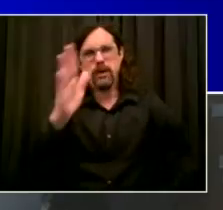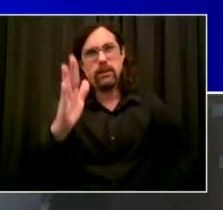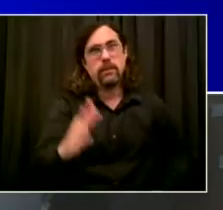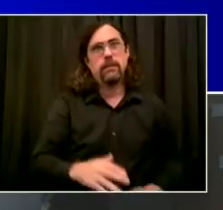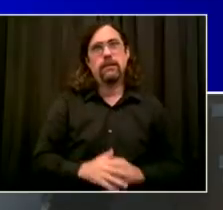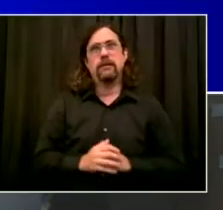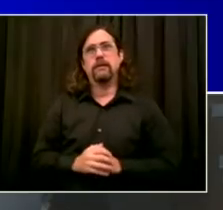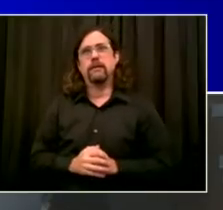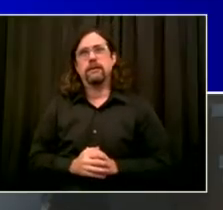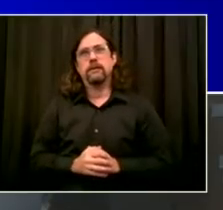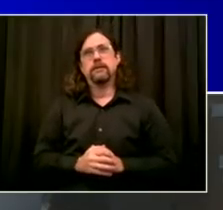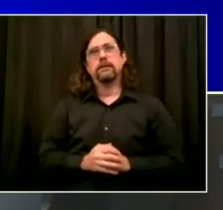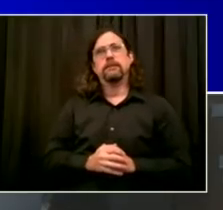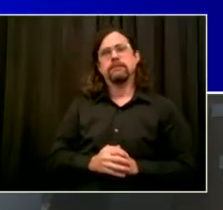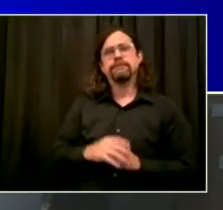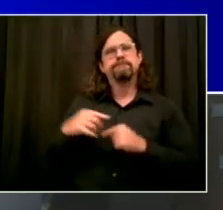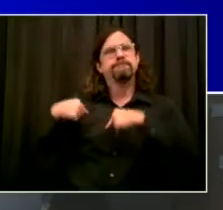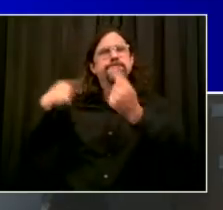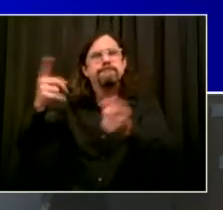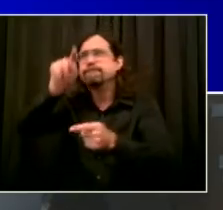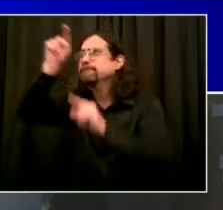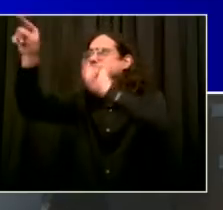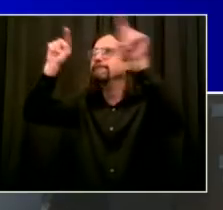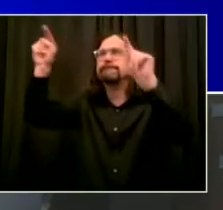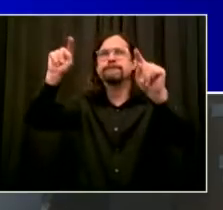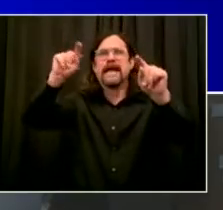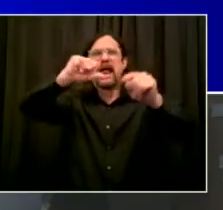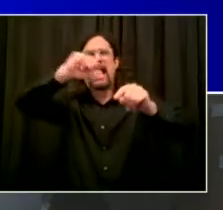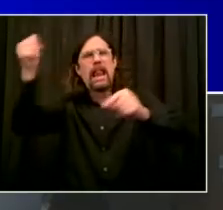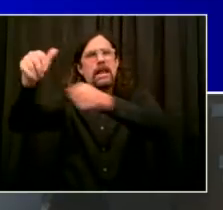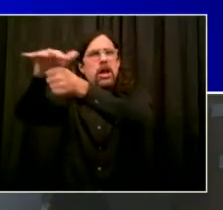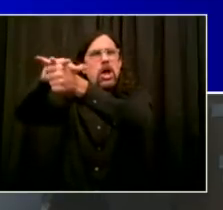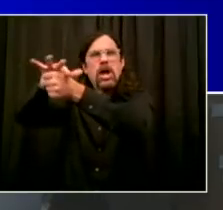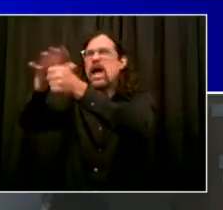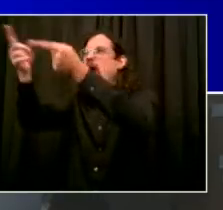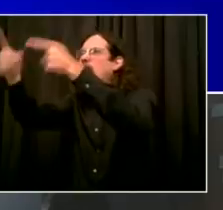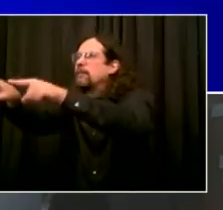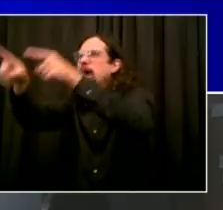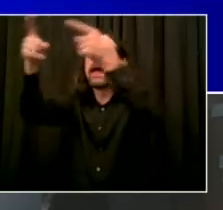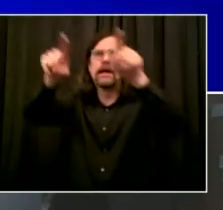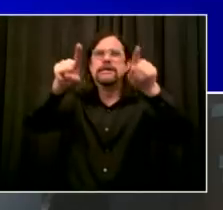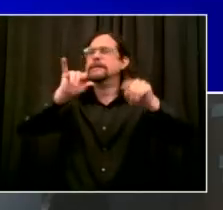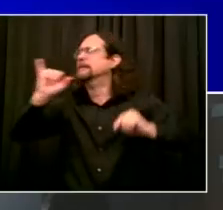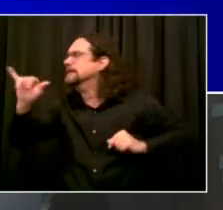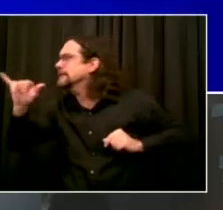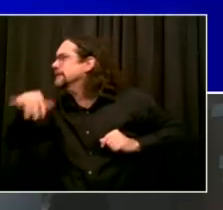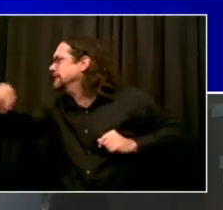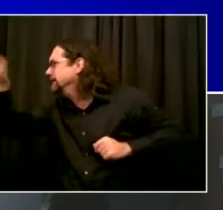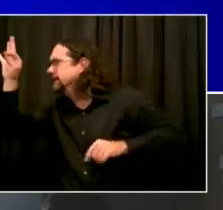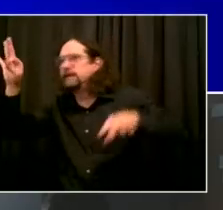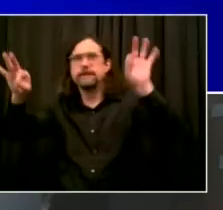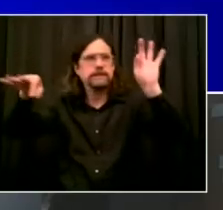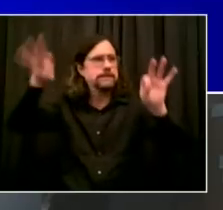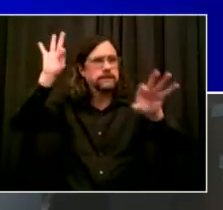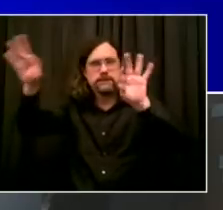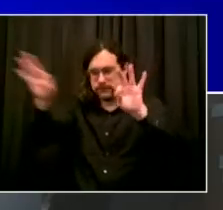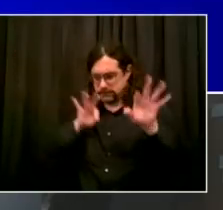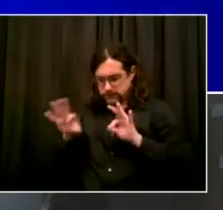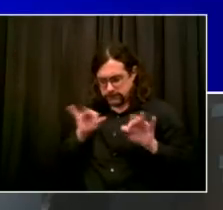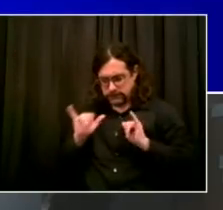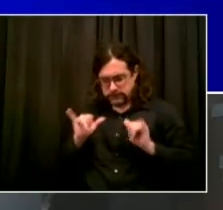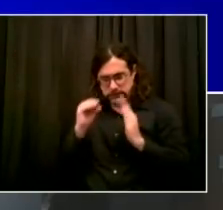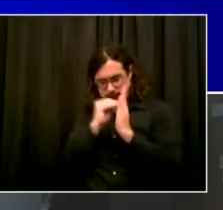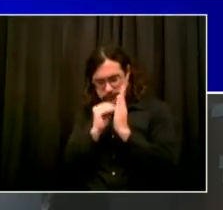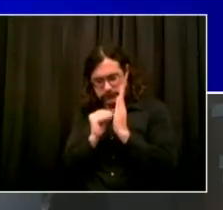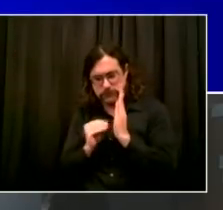best educators, we have a committed team, and we're going to come back strong. So these additional 2,000 educators will help us to get off to a